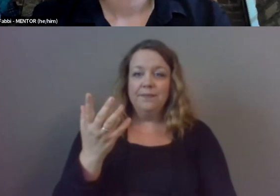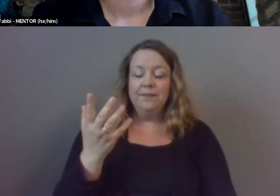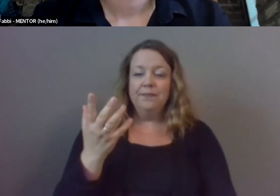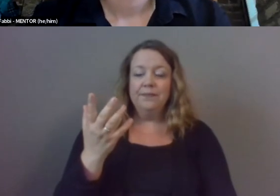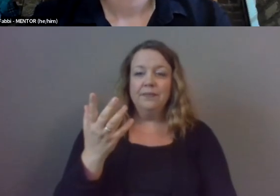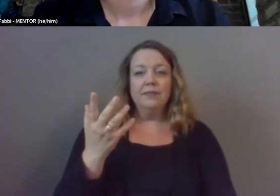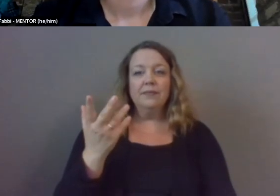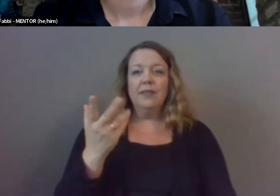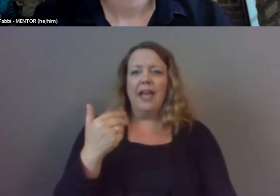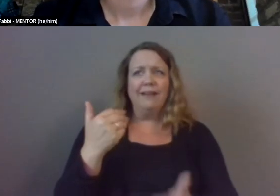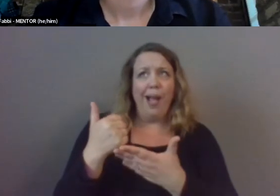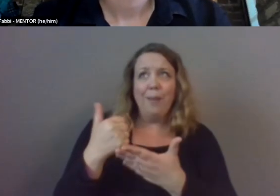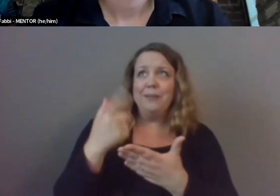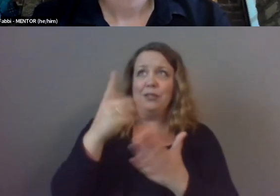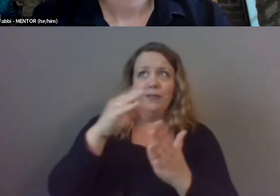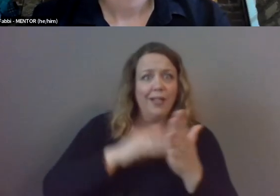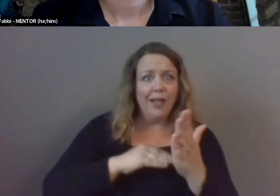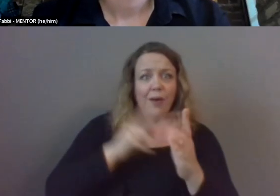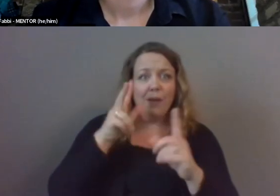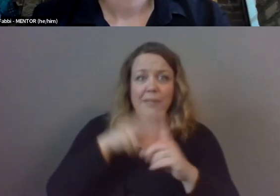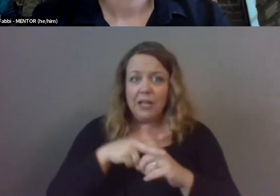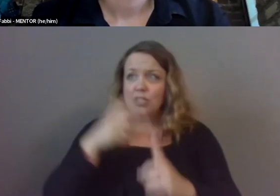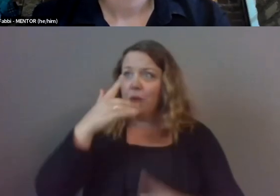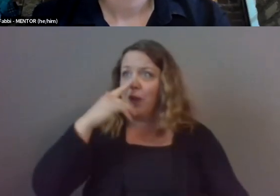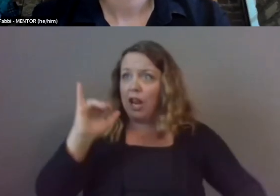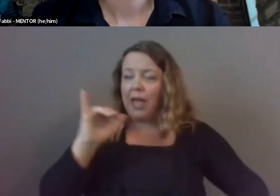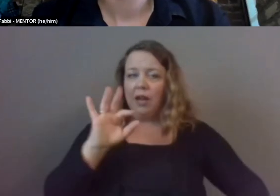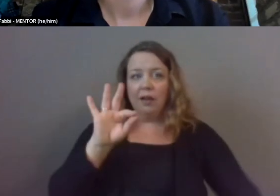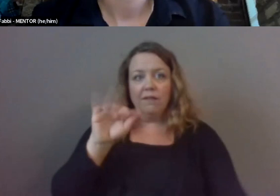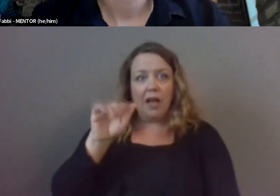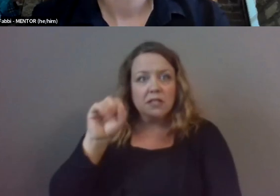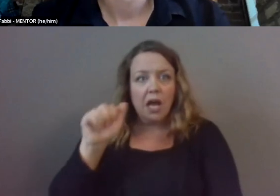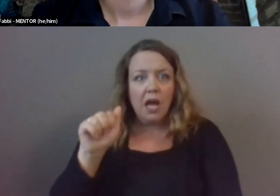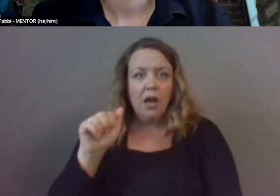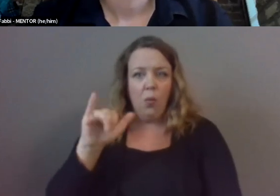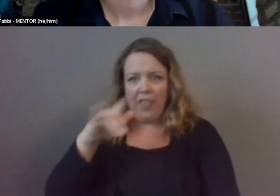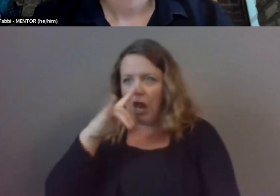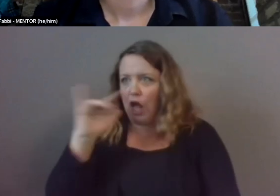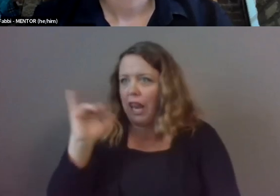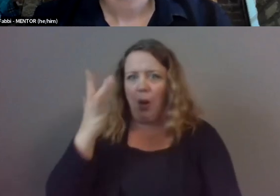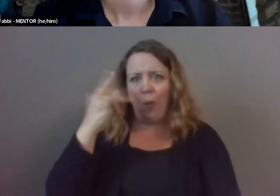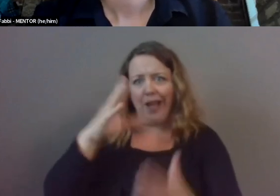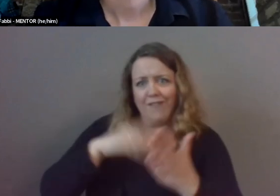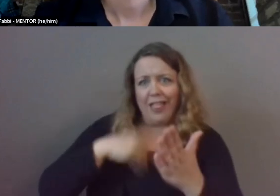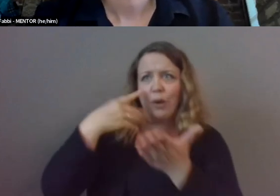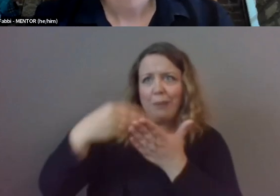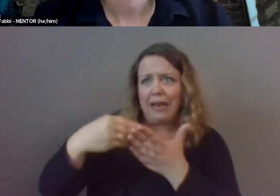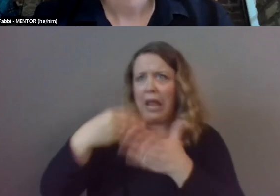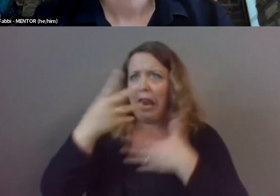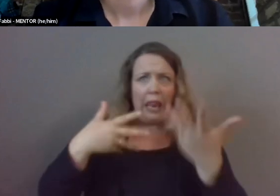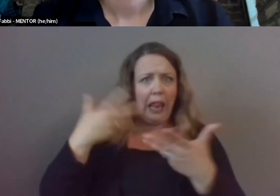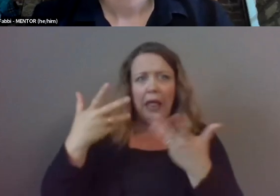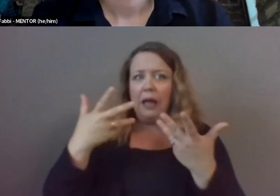applications what did that process actually look like what is fafsa why do we have to fill out this thing for money type of thing so